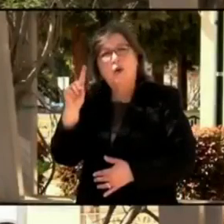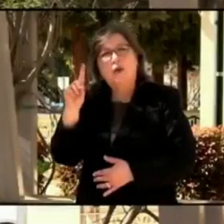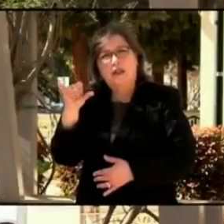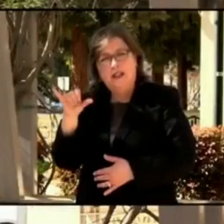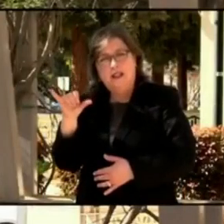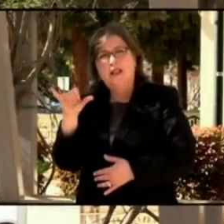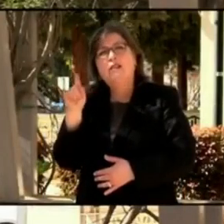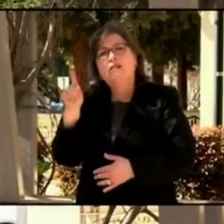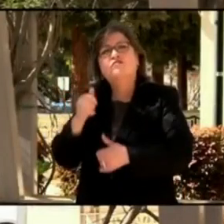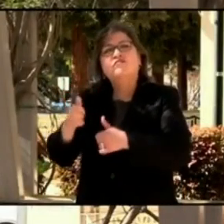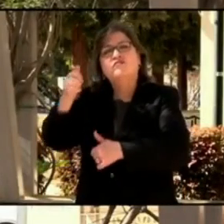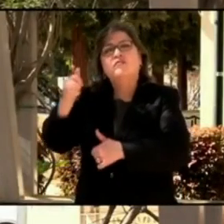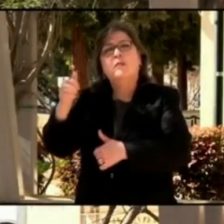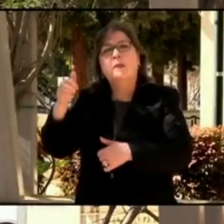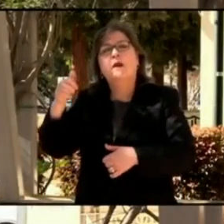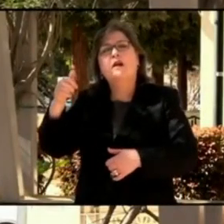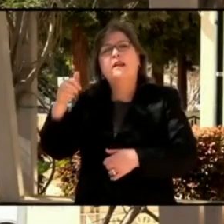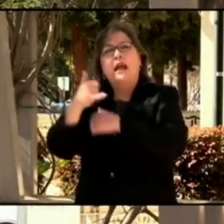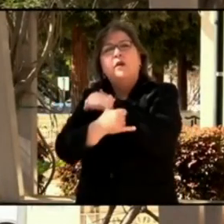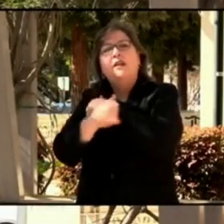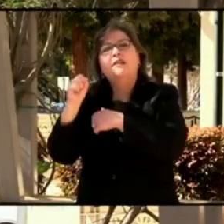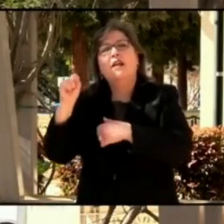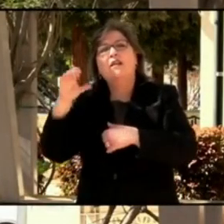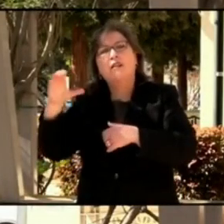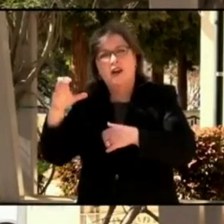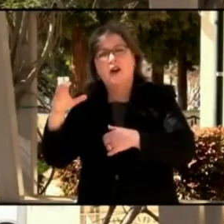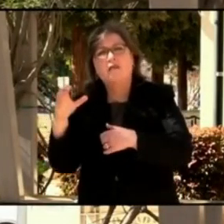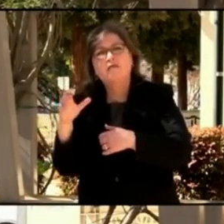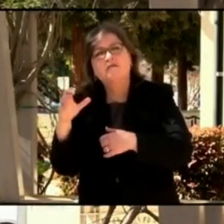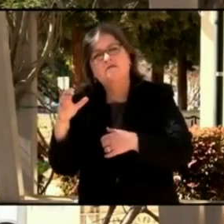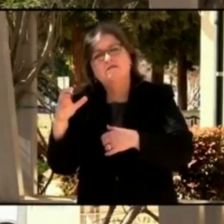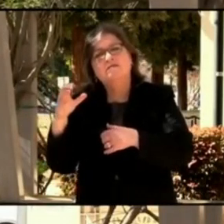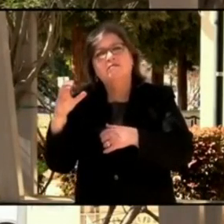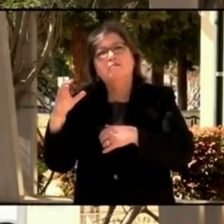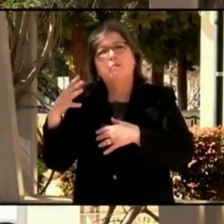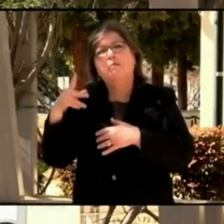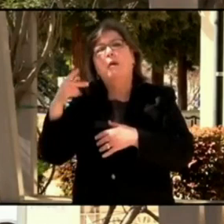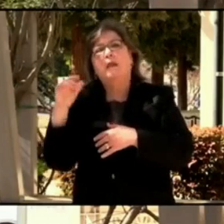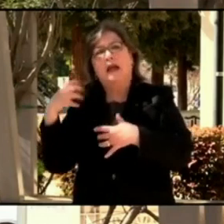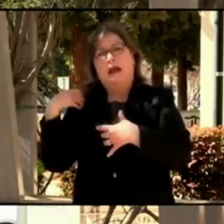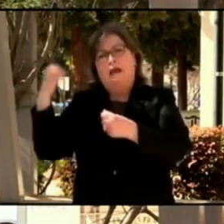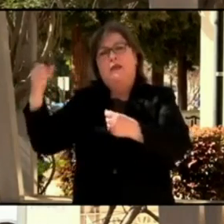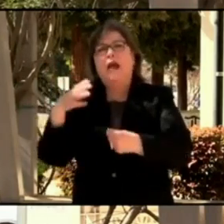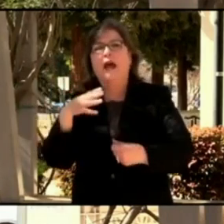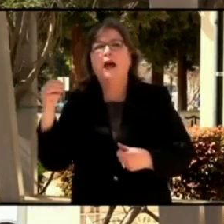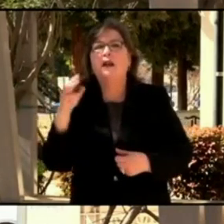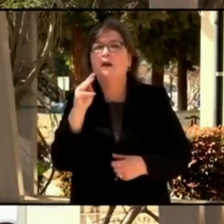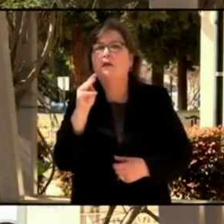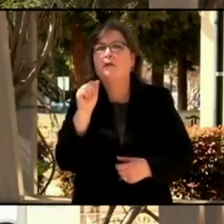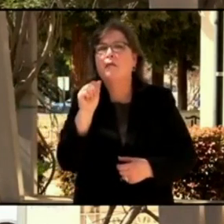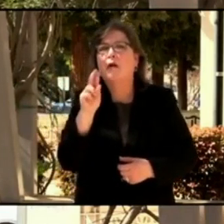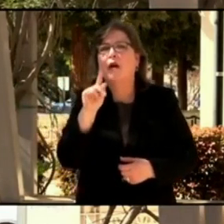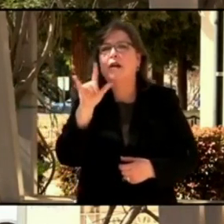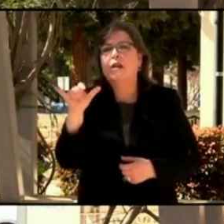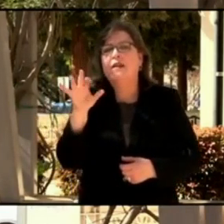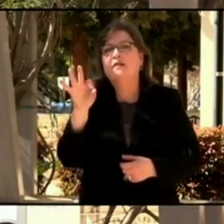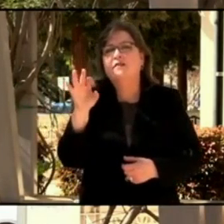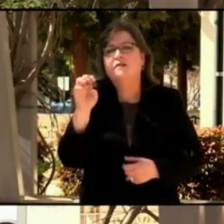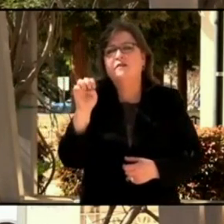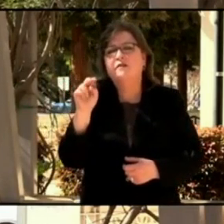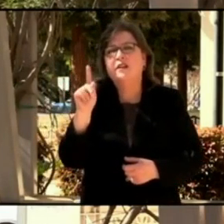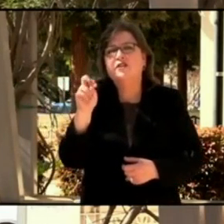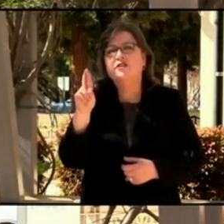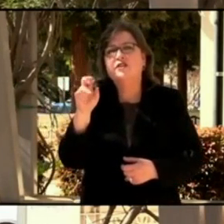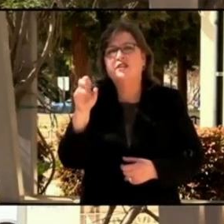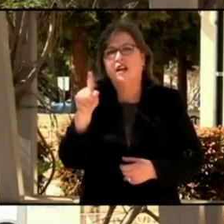Dr. Marty Fenzerchive, County Santa Clara Testing and Vaccine Officer. We will begin the press conference in English